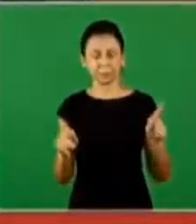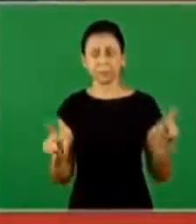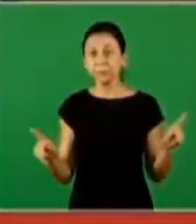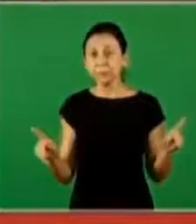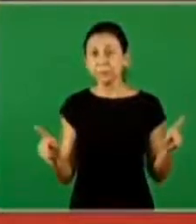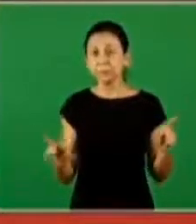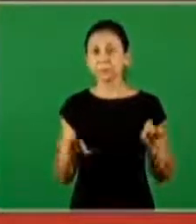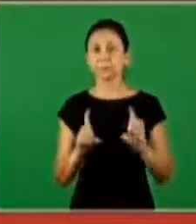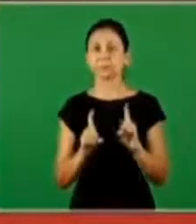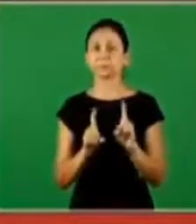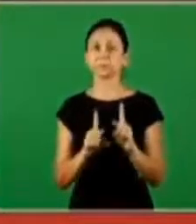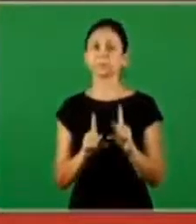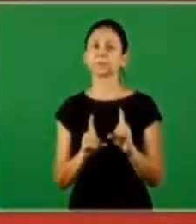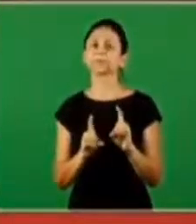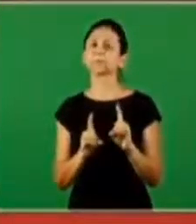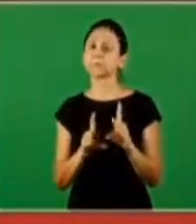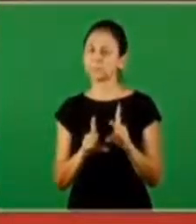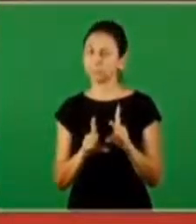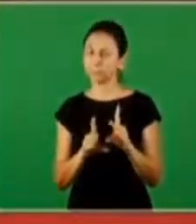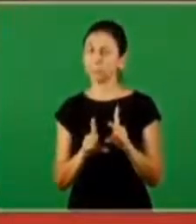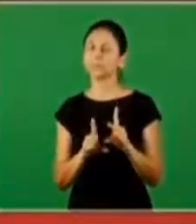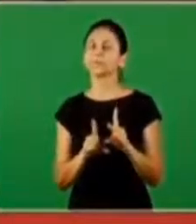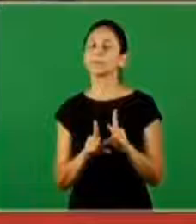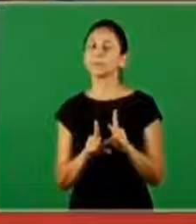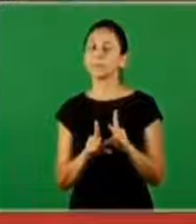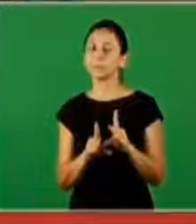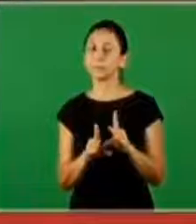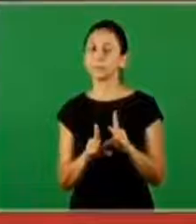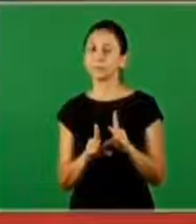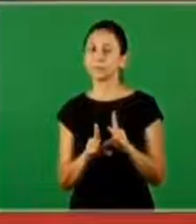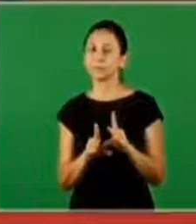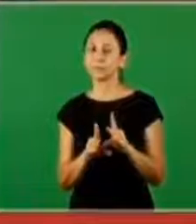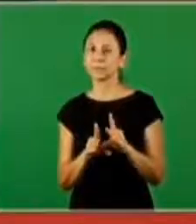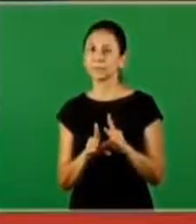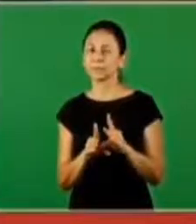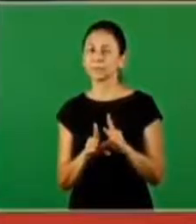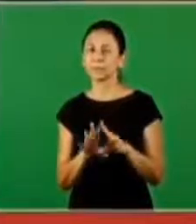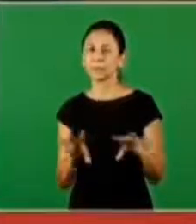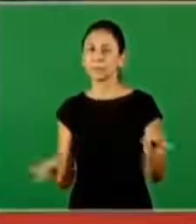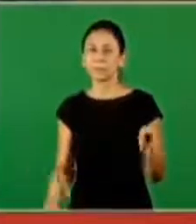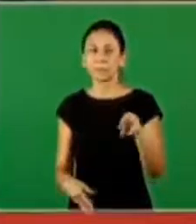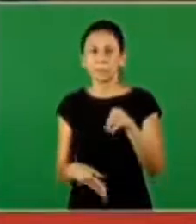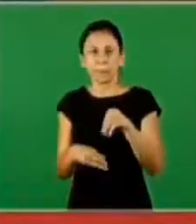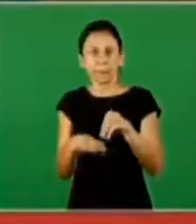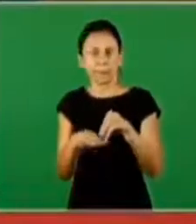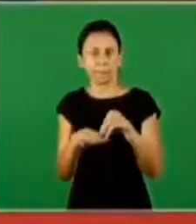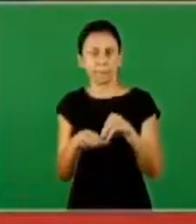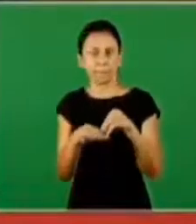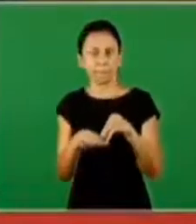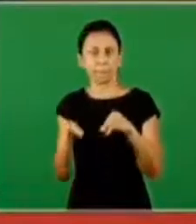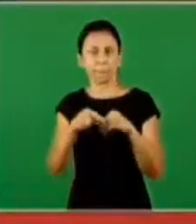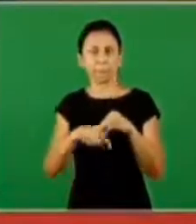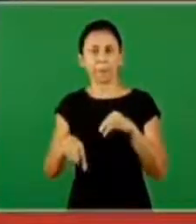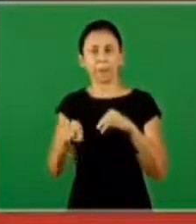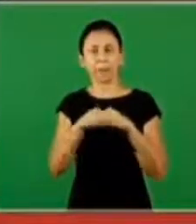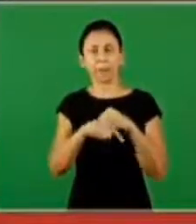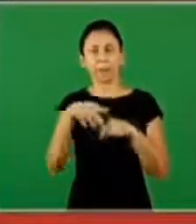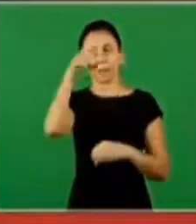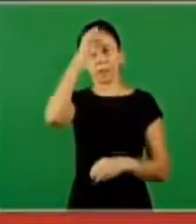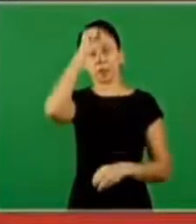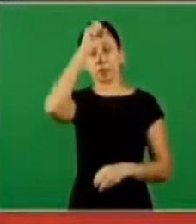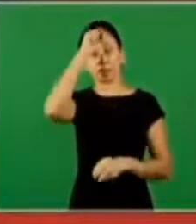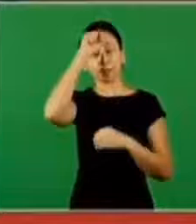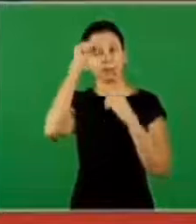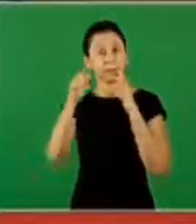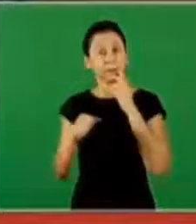revelations the doctrine of the book of revelations it closes and one thing that we learn